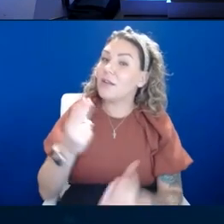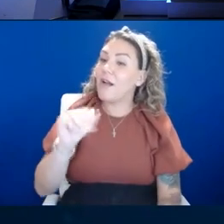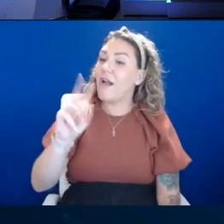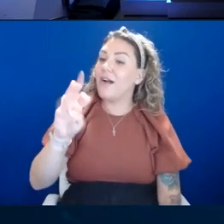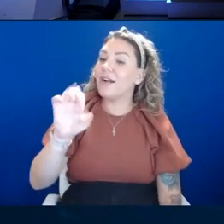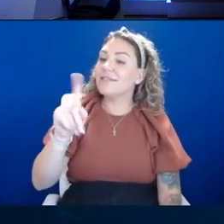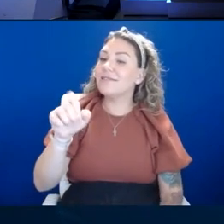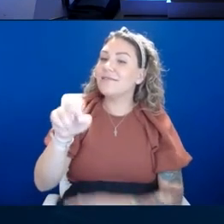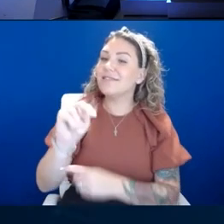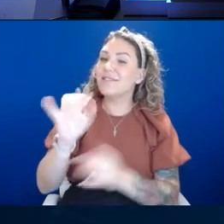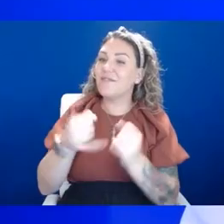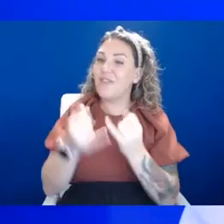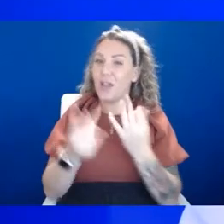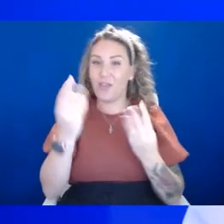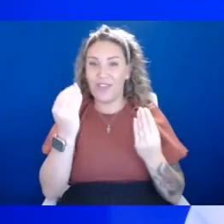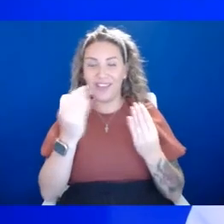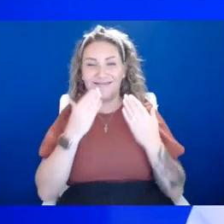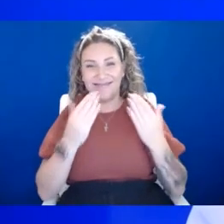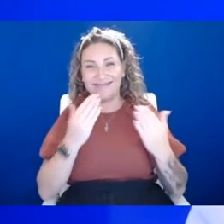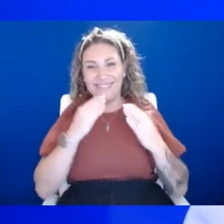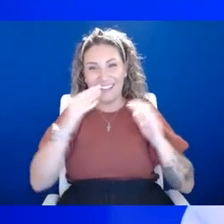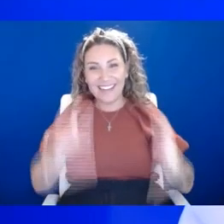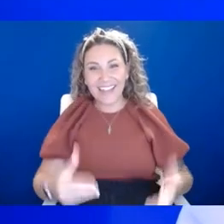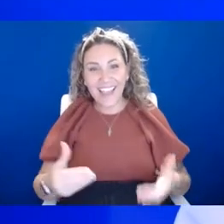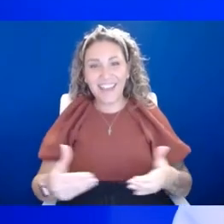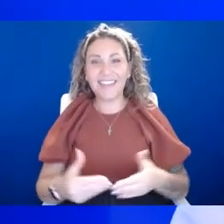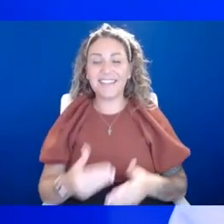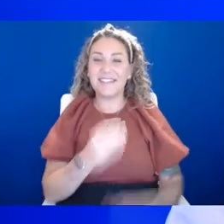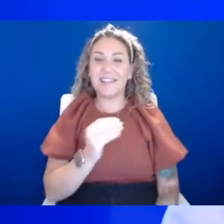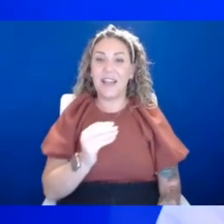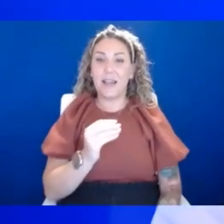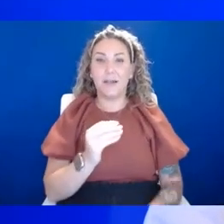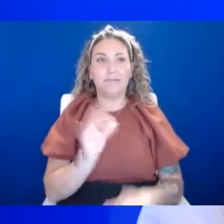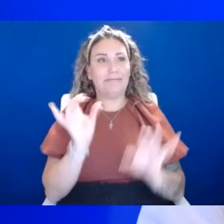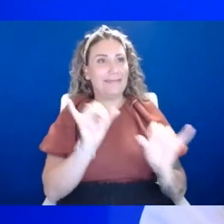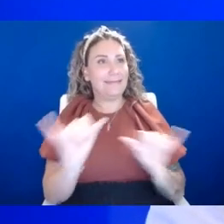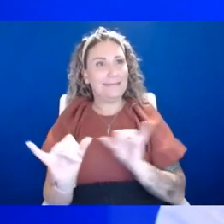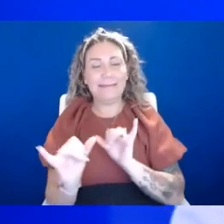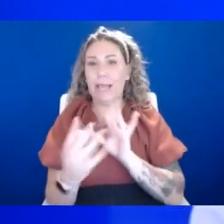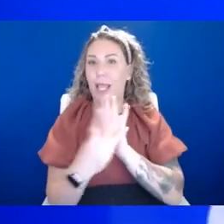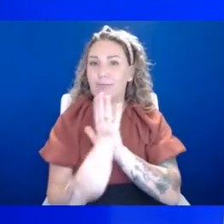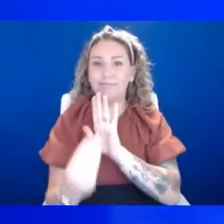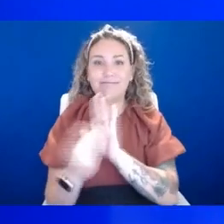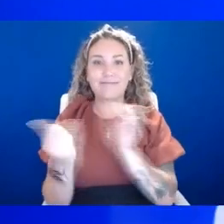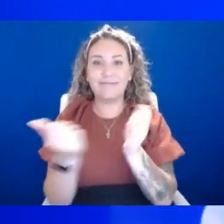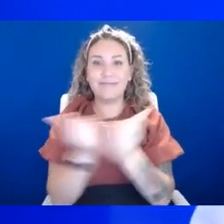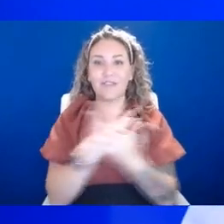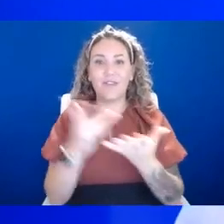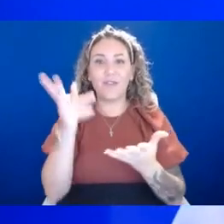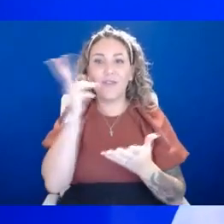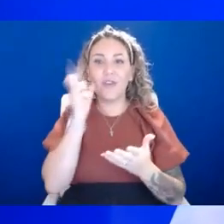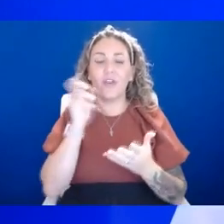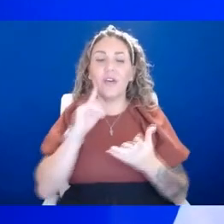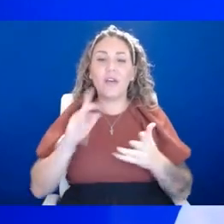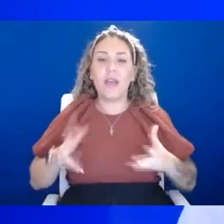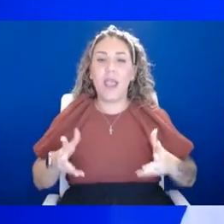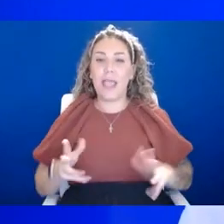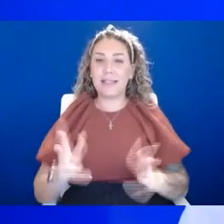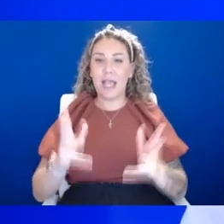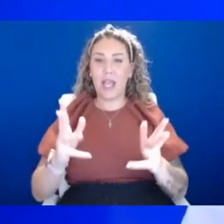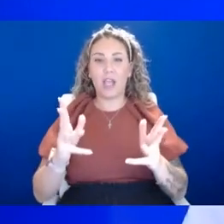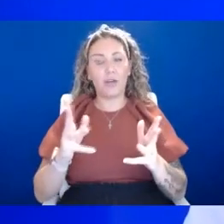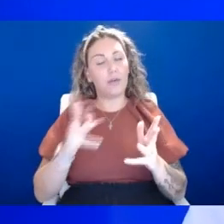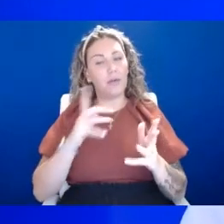today. You know, just thanking our guests and, and kind of echoing everything that we've heard. Uh, you know, anxiety is, is such an